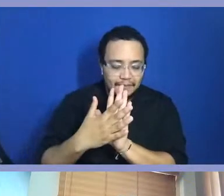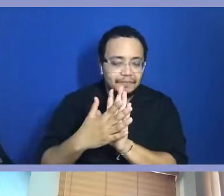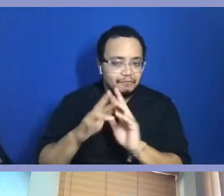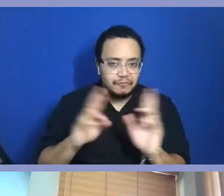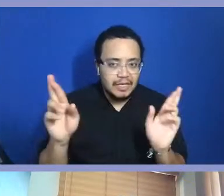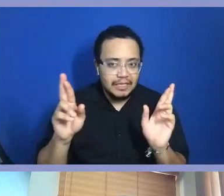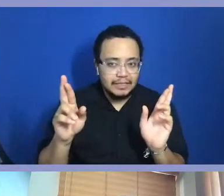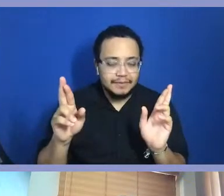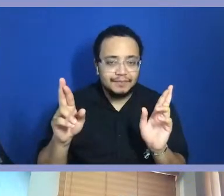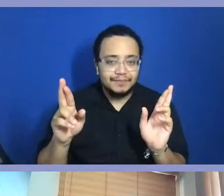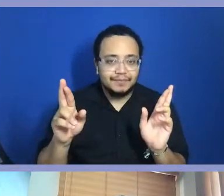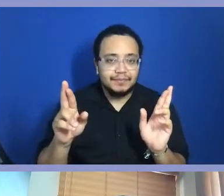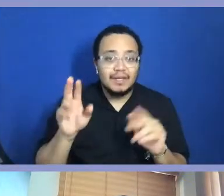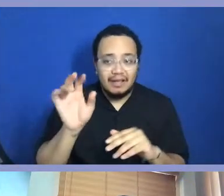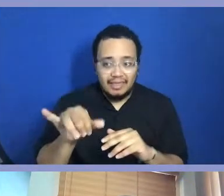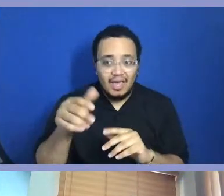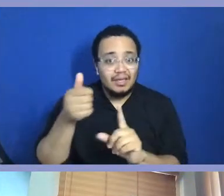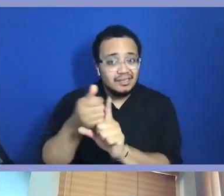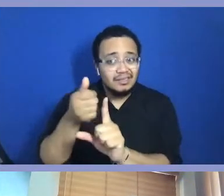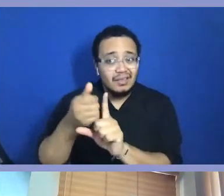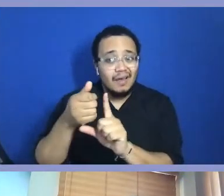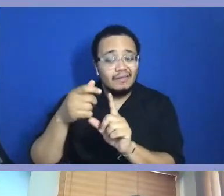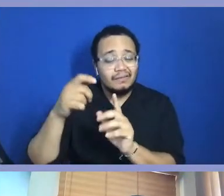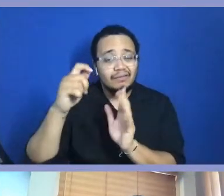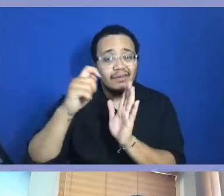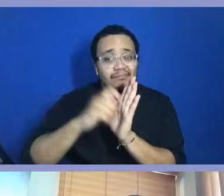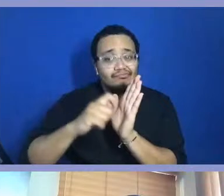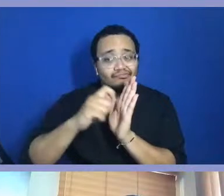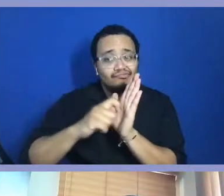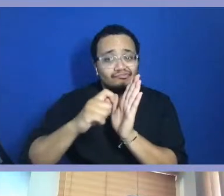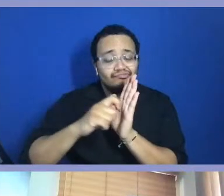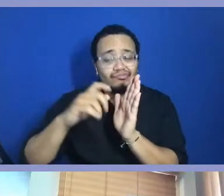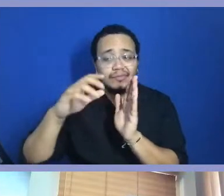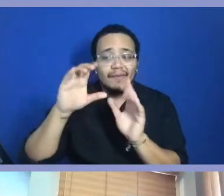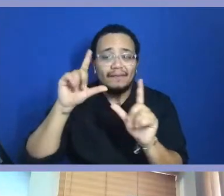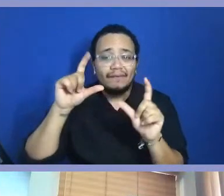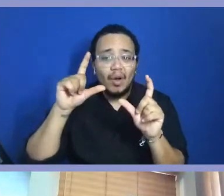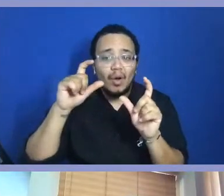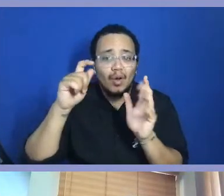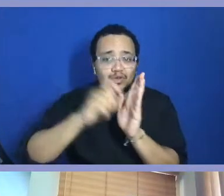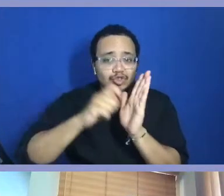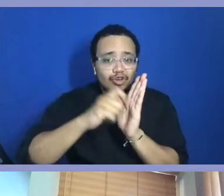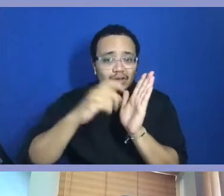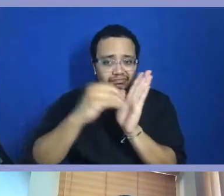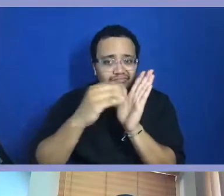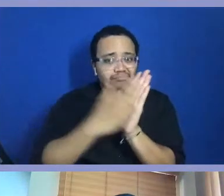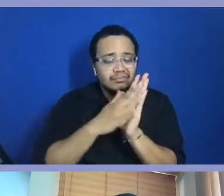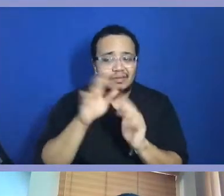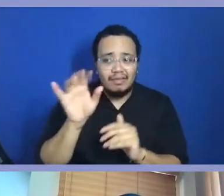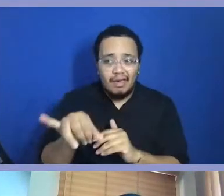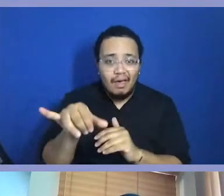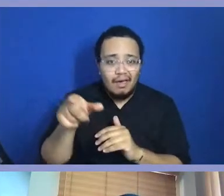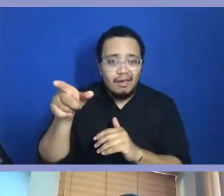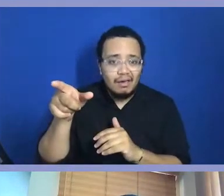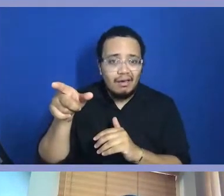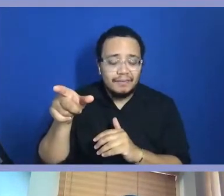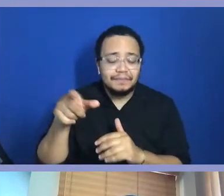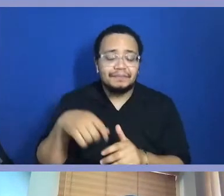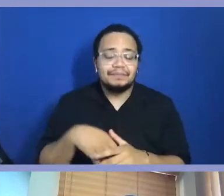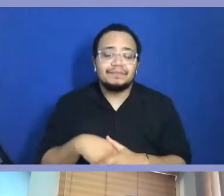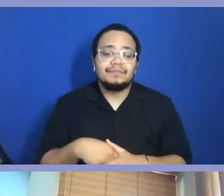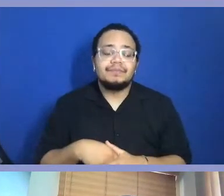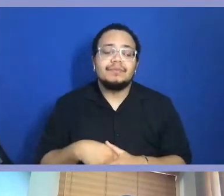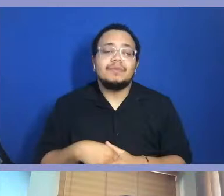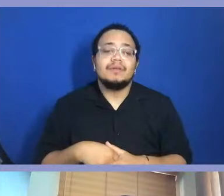you know, and that's an aspect of photojournalism because that's documented moments that's happening, um, in, in, in, in history really. Right. Um, so I believe